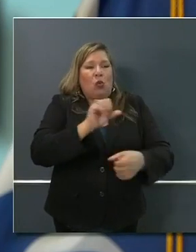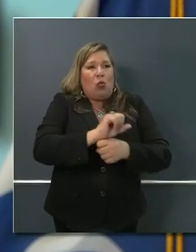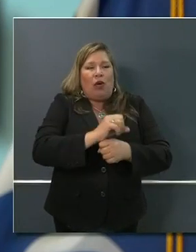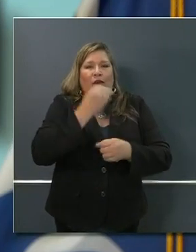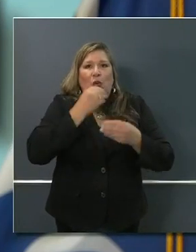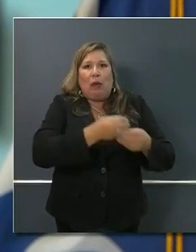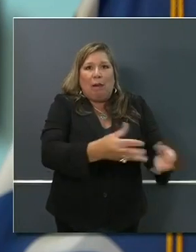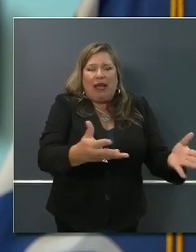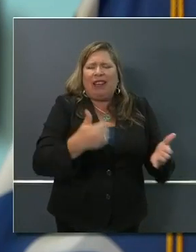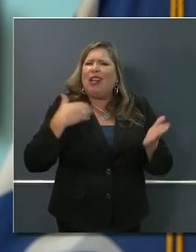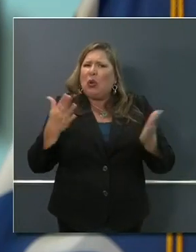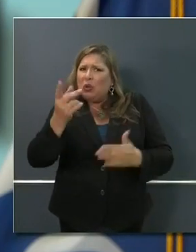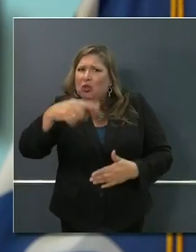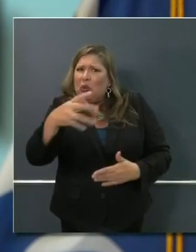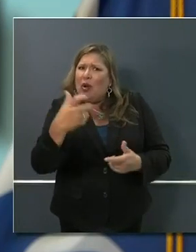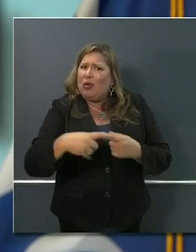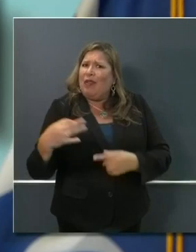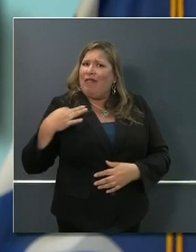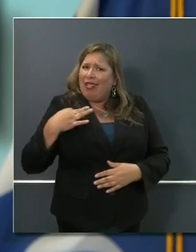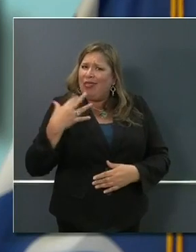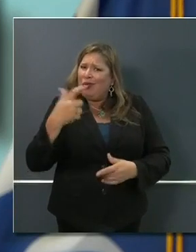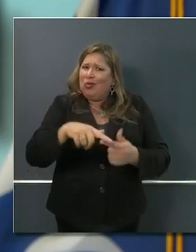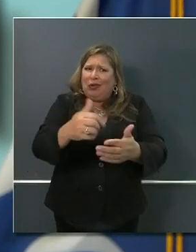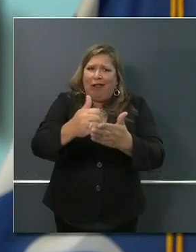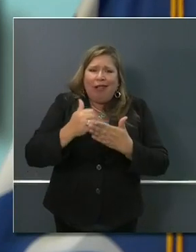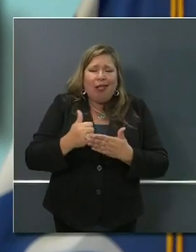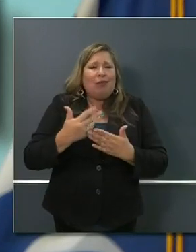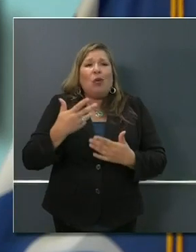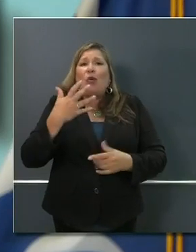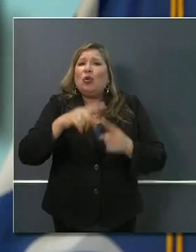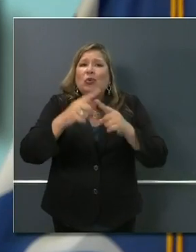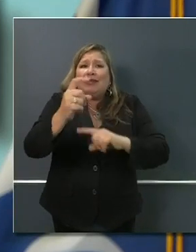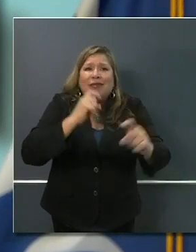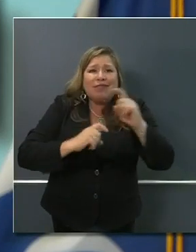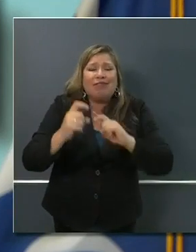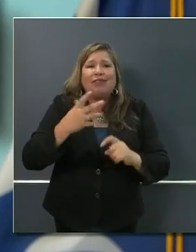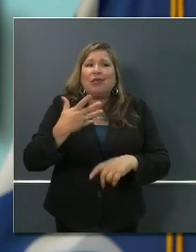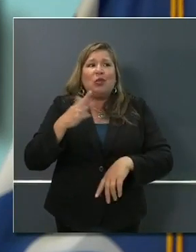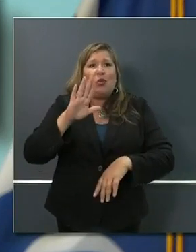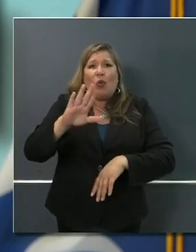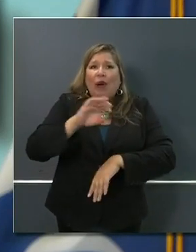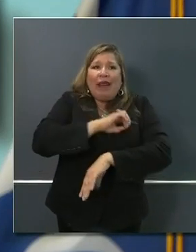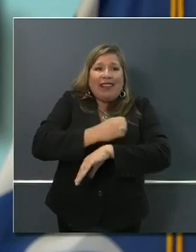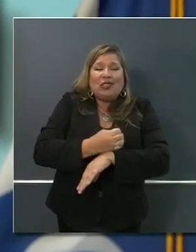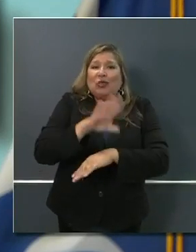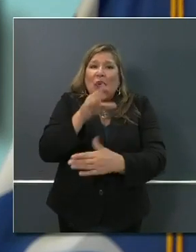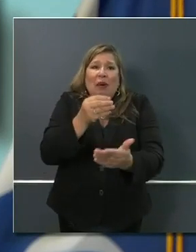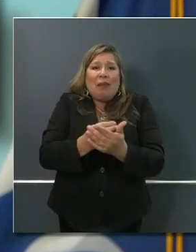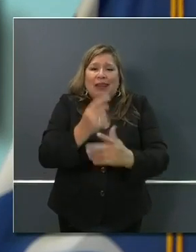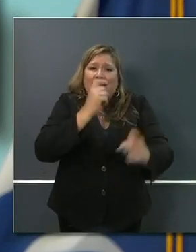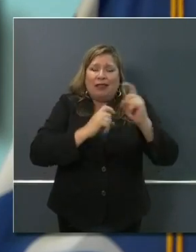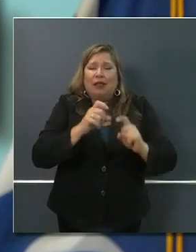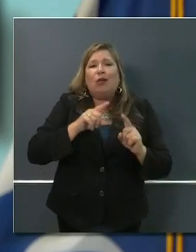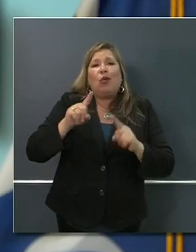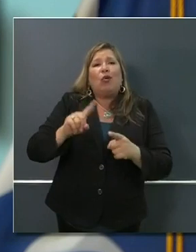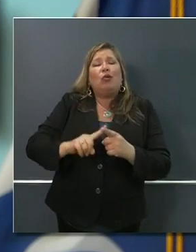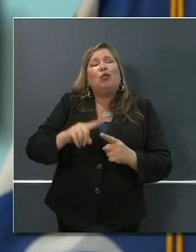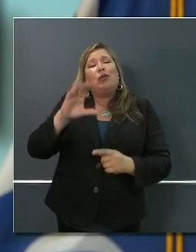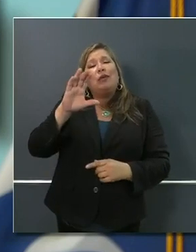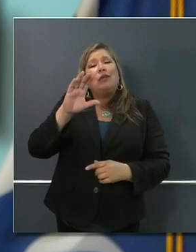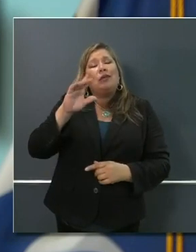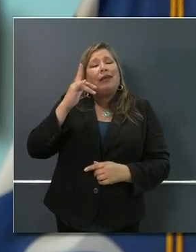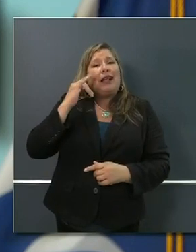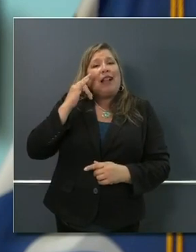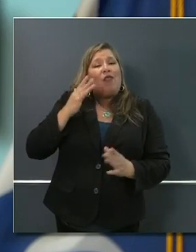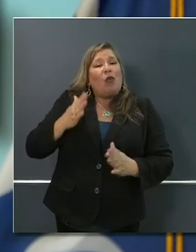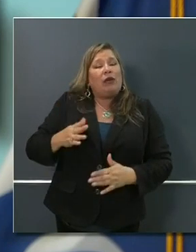to contribute, want to give of their time and energy, their money, to go to CaliforniansForAll.ca.gov website and contribute